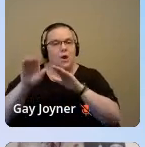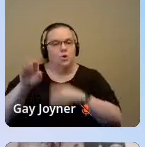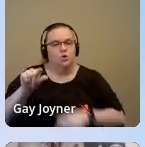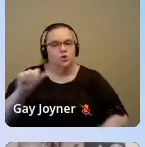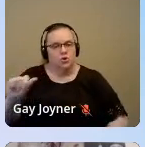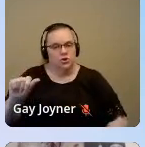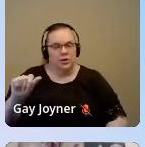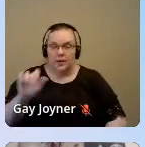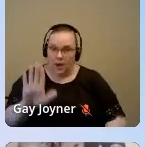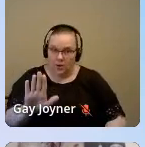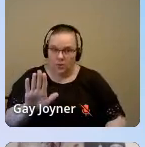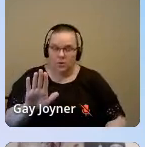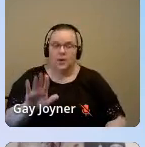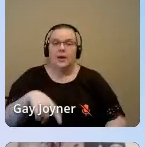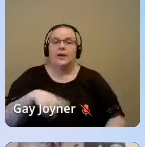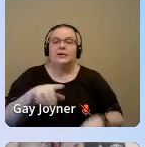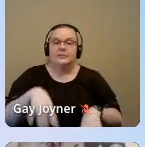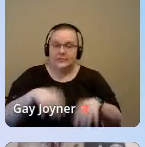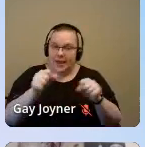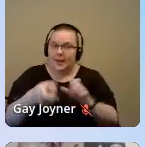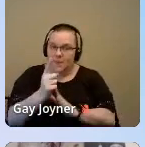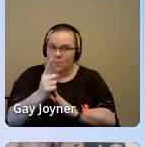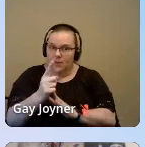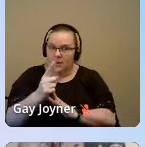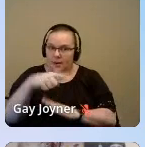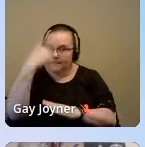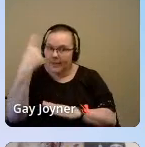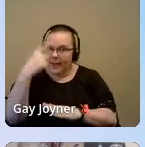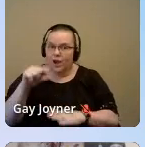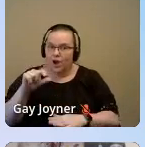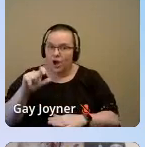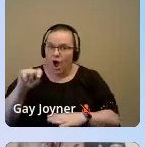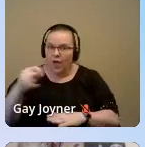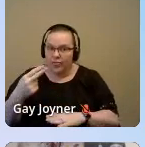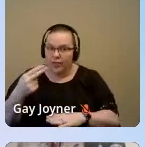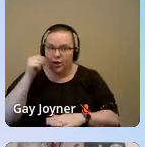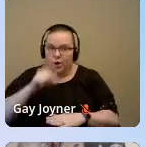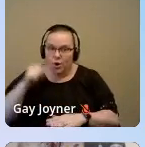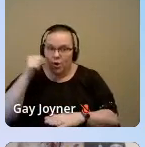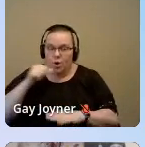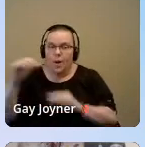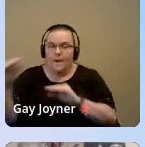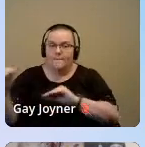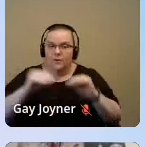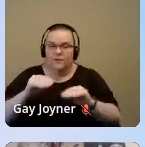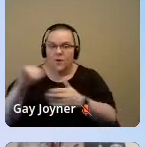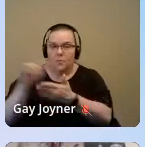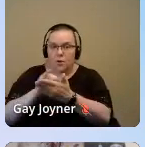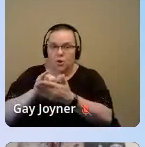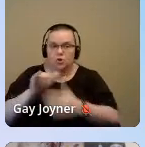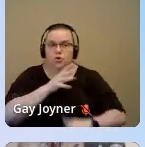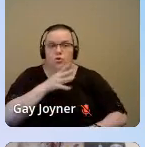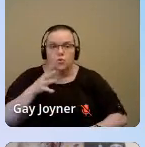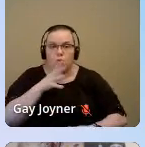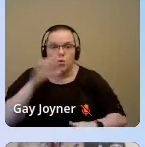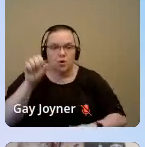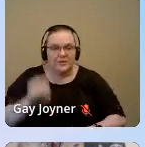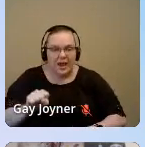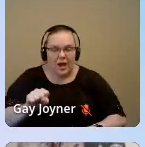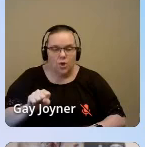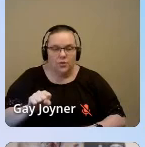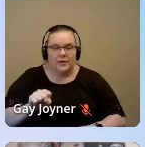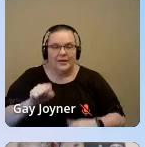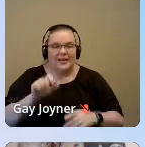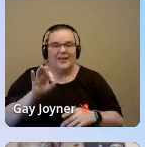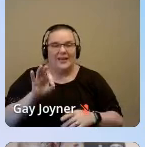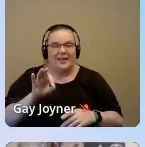black goth girl moving from New York to the rural South in the 90s. I'm sure now it would be a cute,